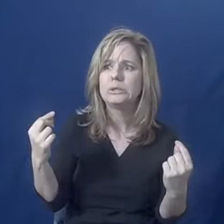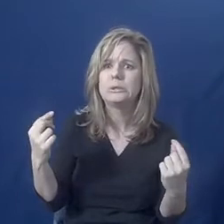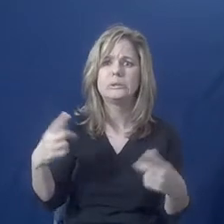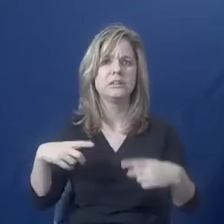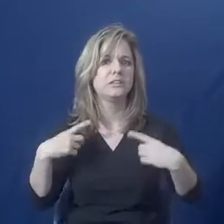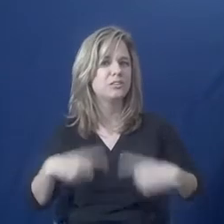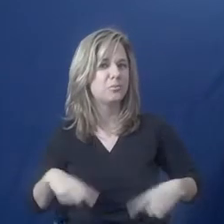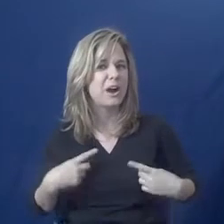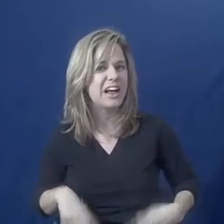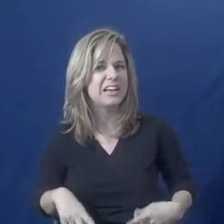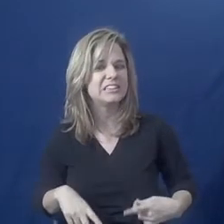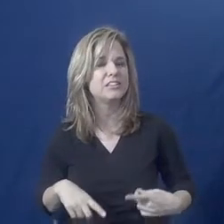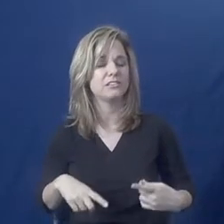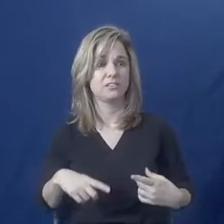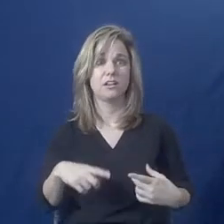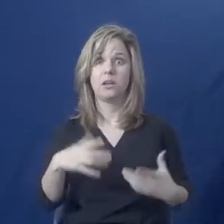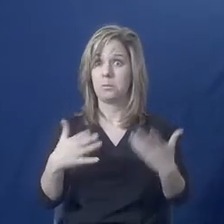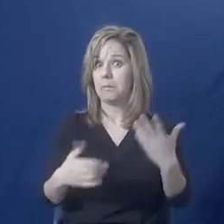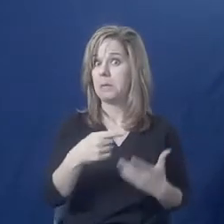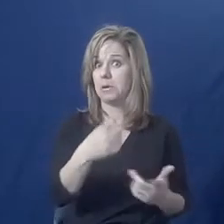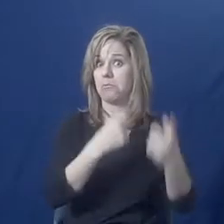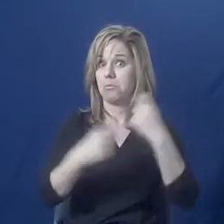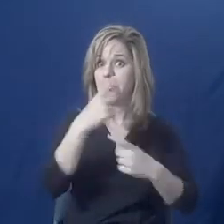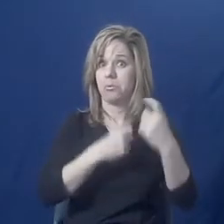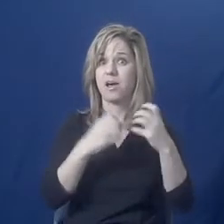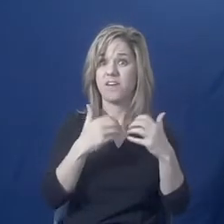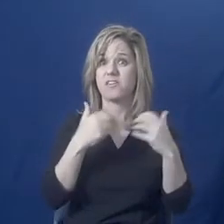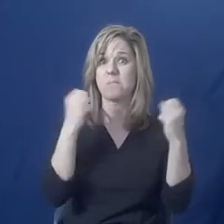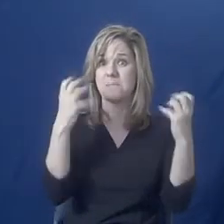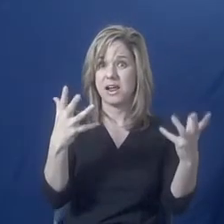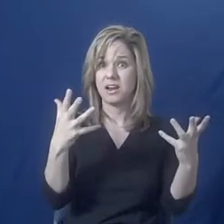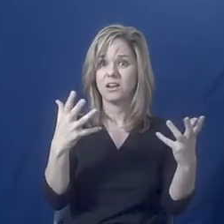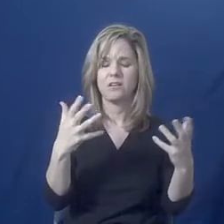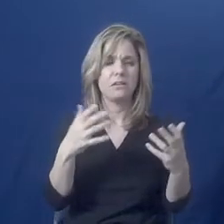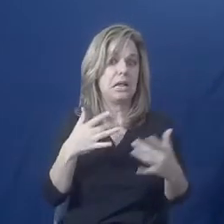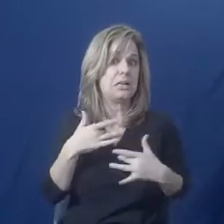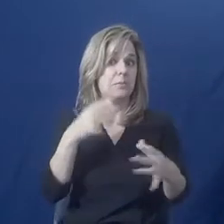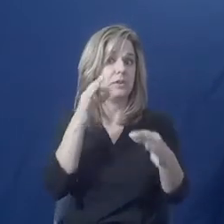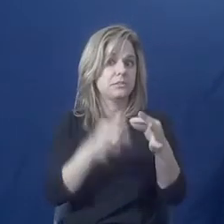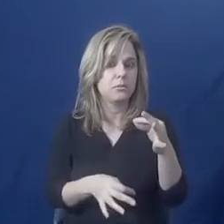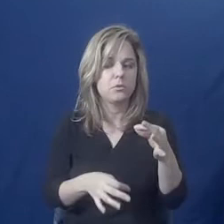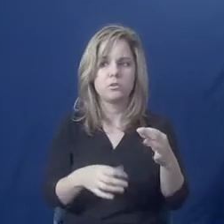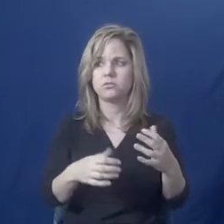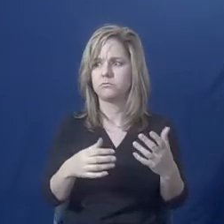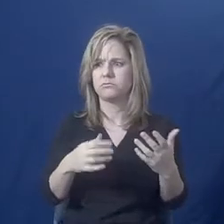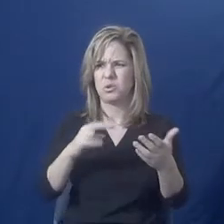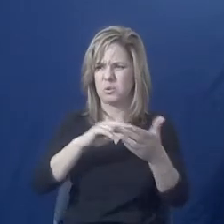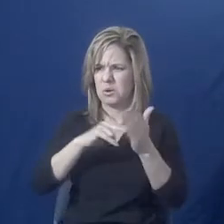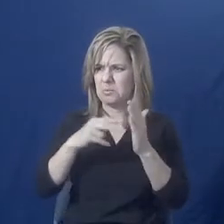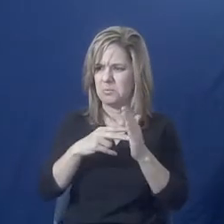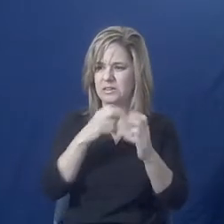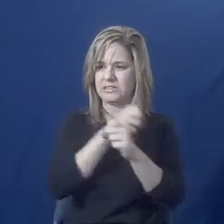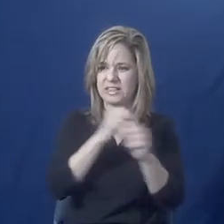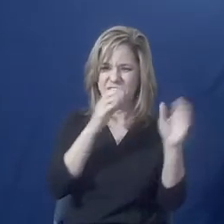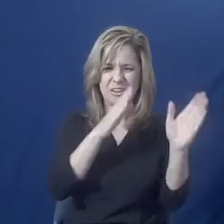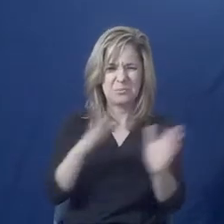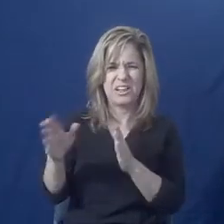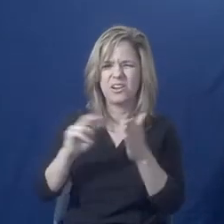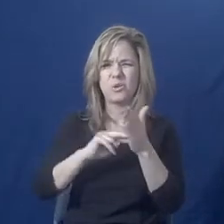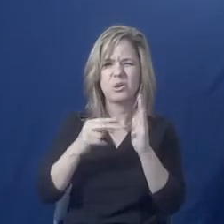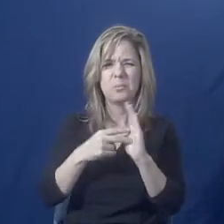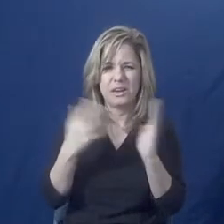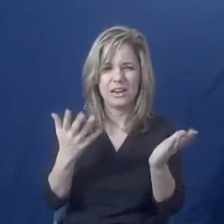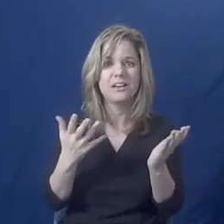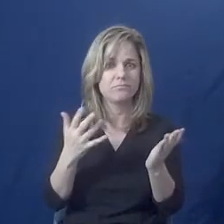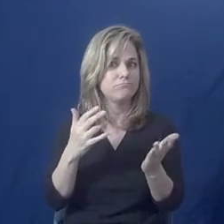and they may have a lot of questions. And most of them are usually pretty simple like, what is a safety plan? What do you mean by